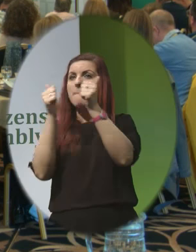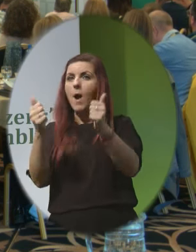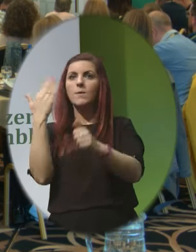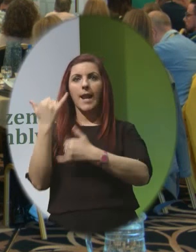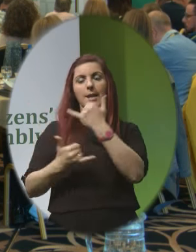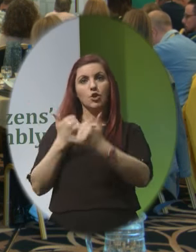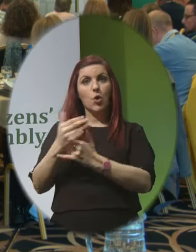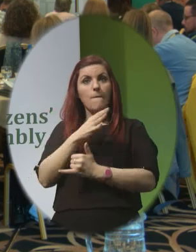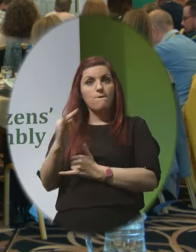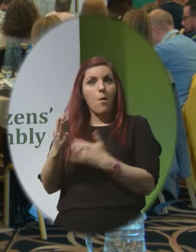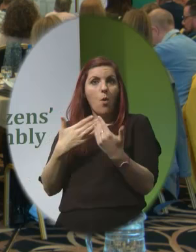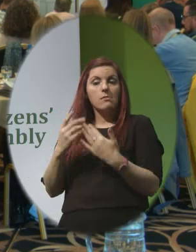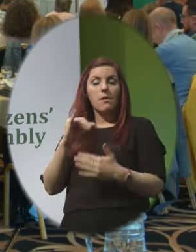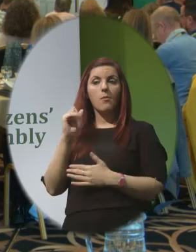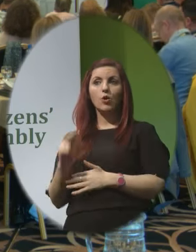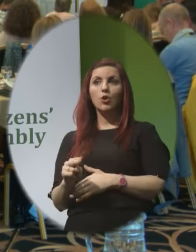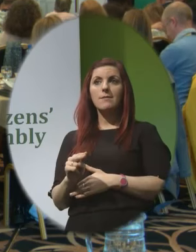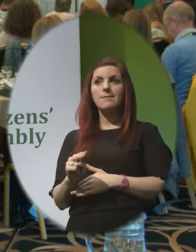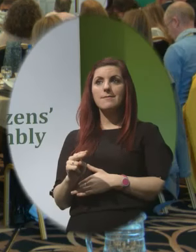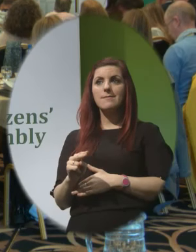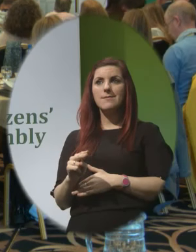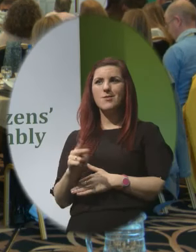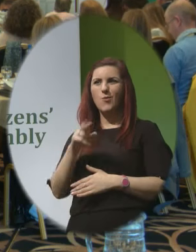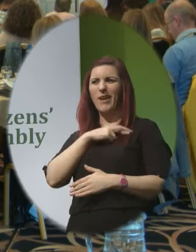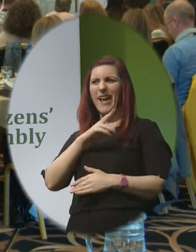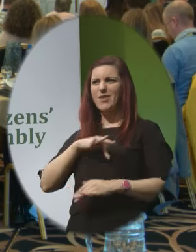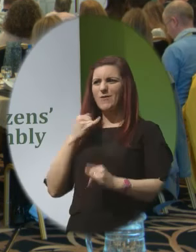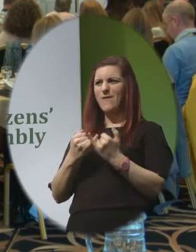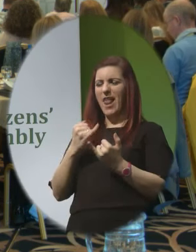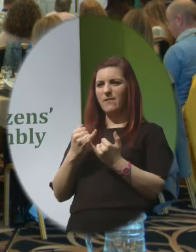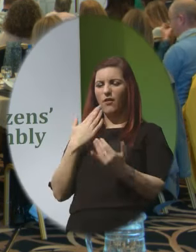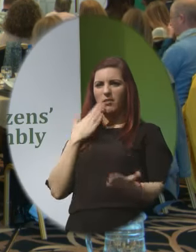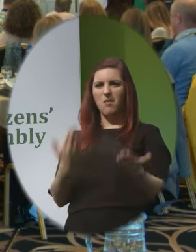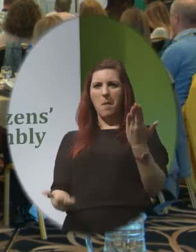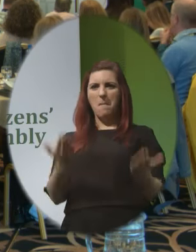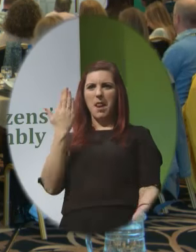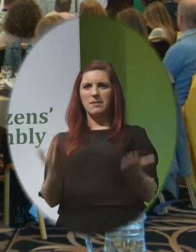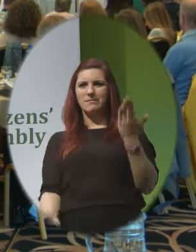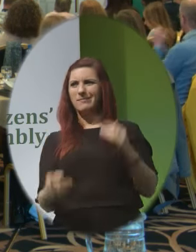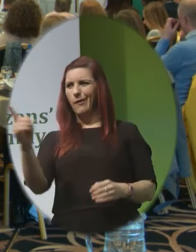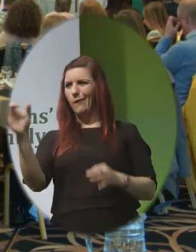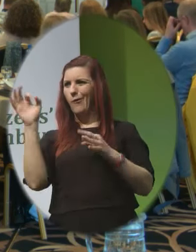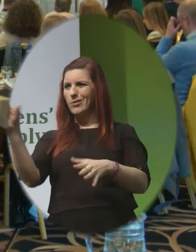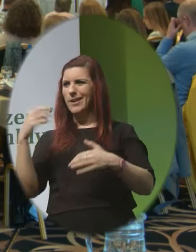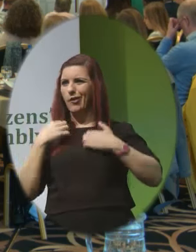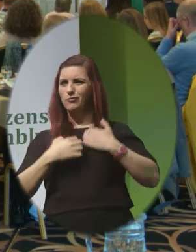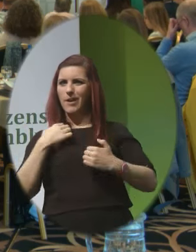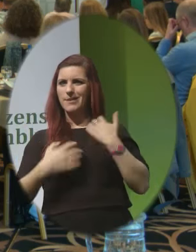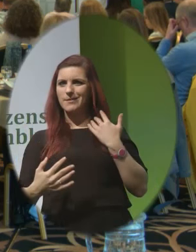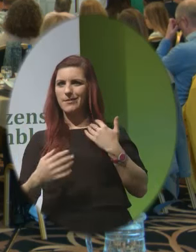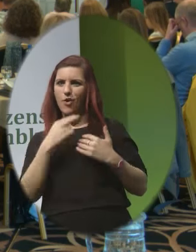derived from performing abortions So it is hardly a disinterested party, let alone an impartial expert